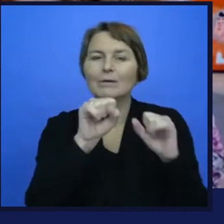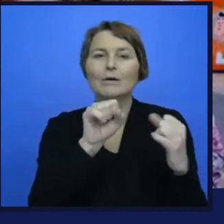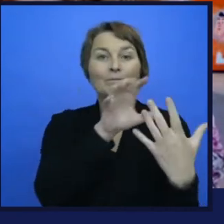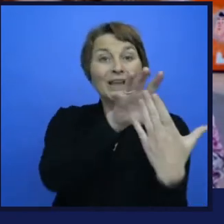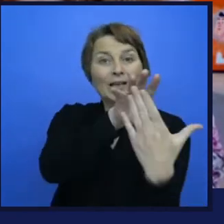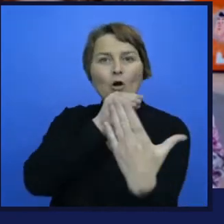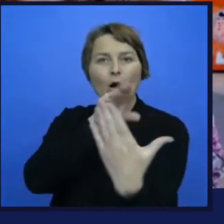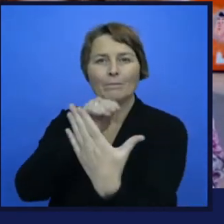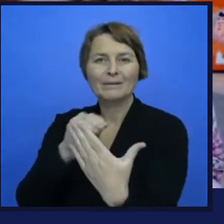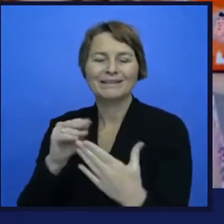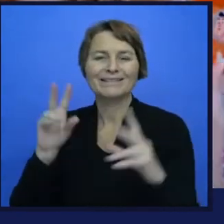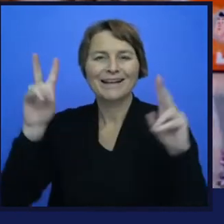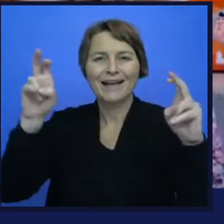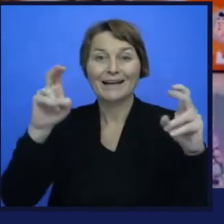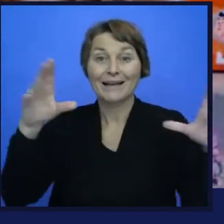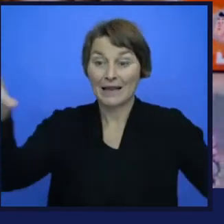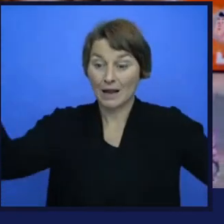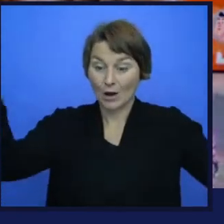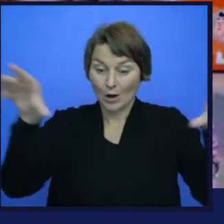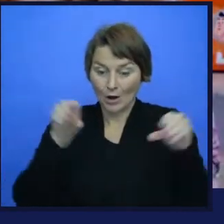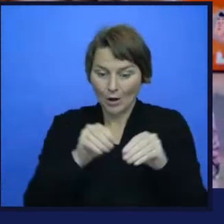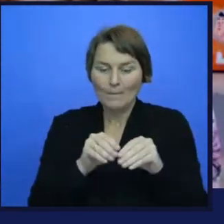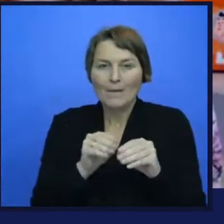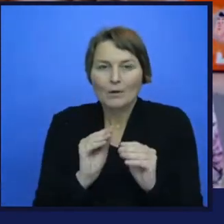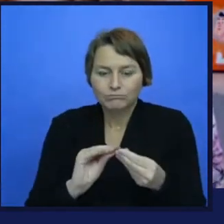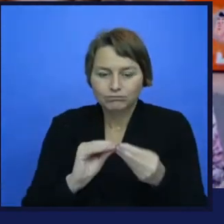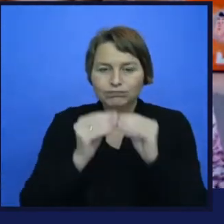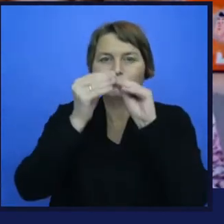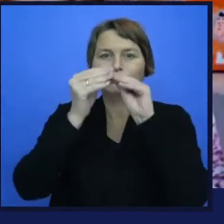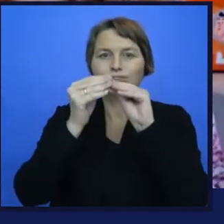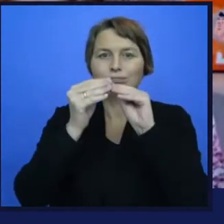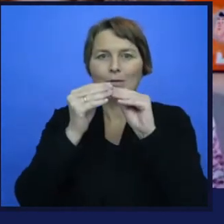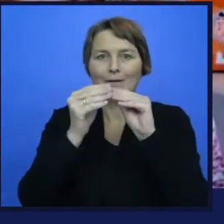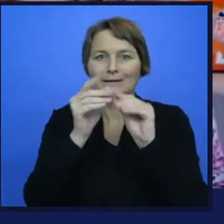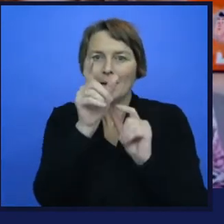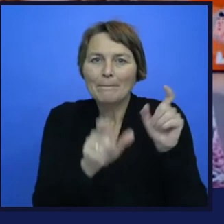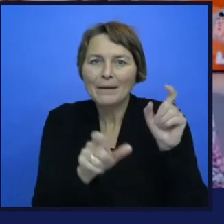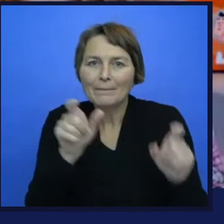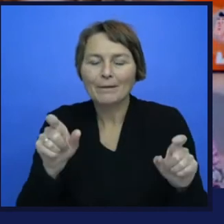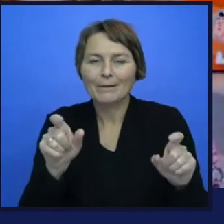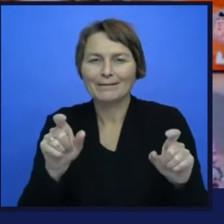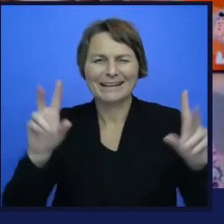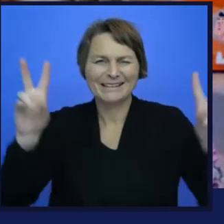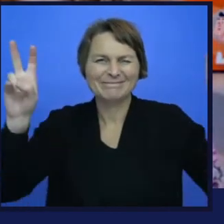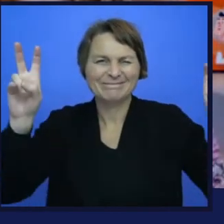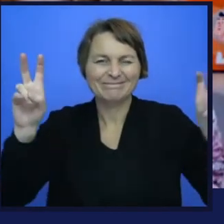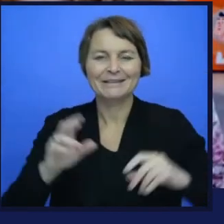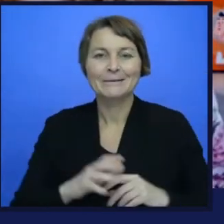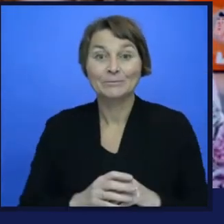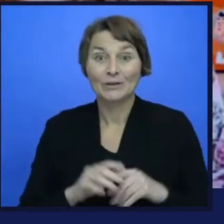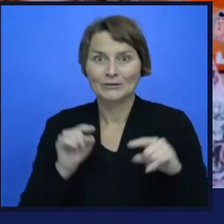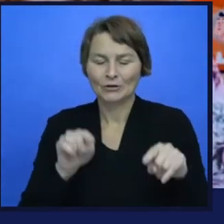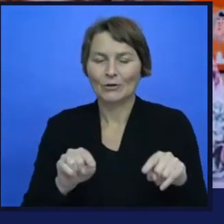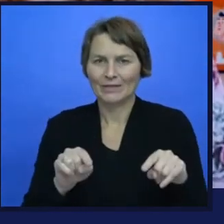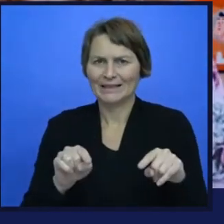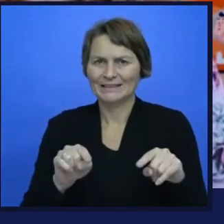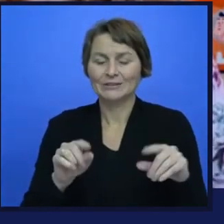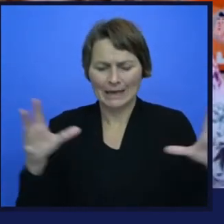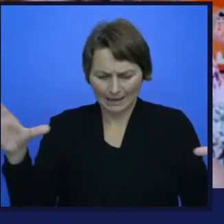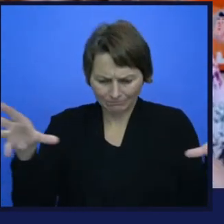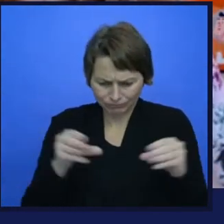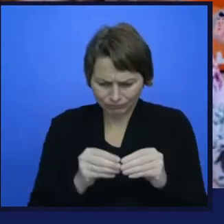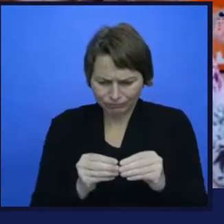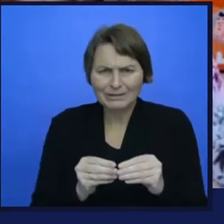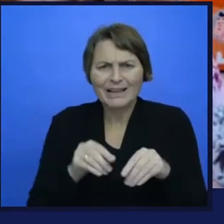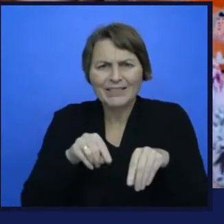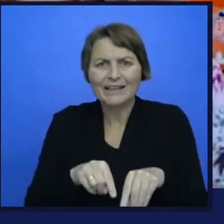So we've seen with deep fakes that this can create a lot of disinformation. So